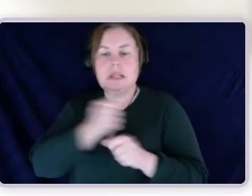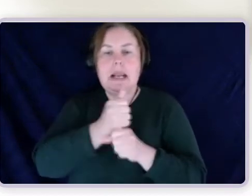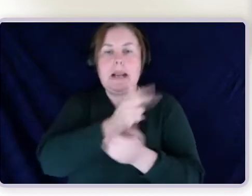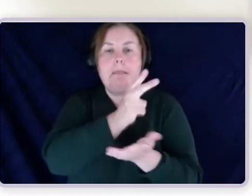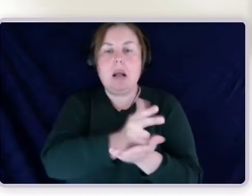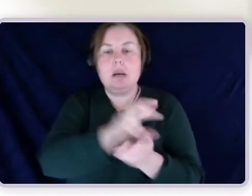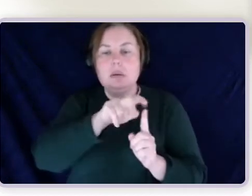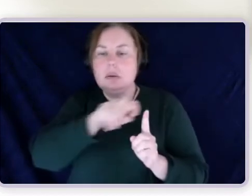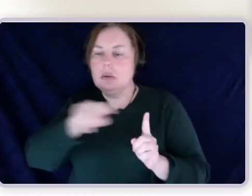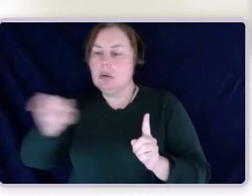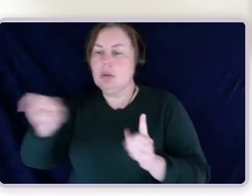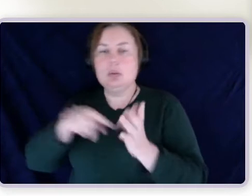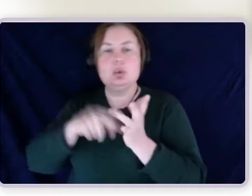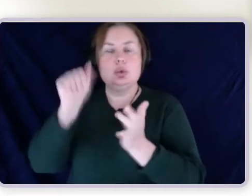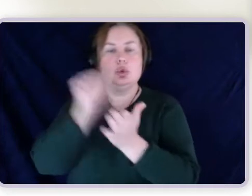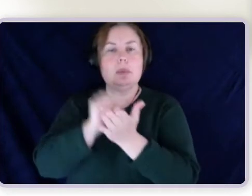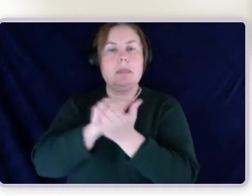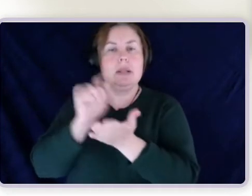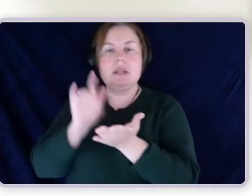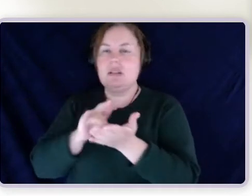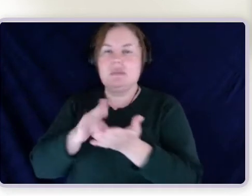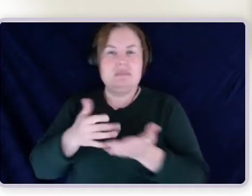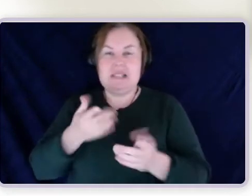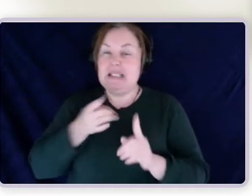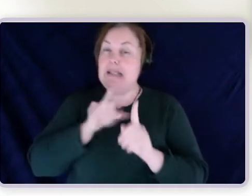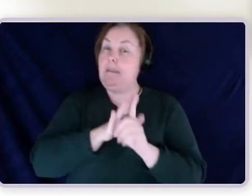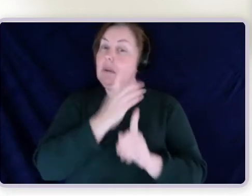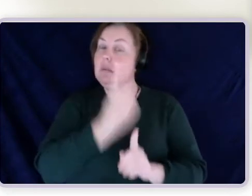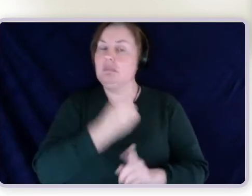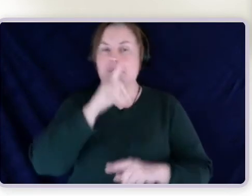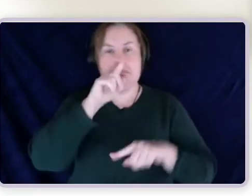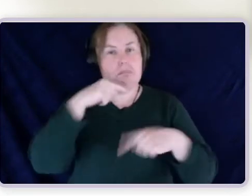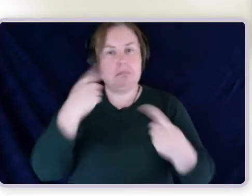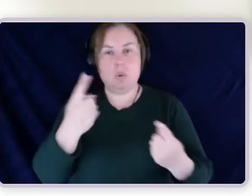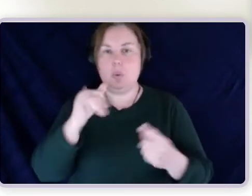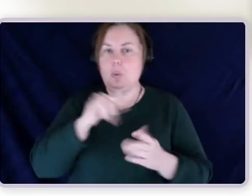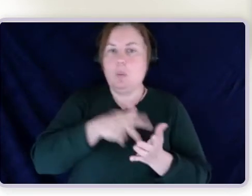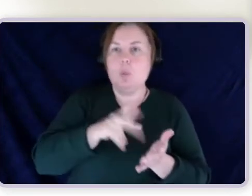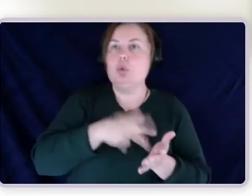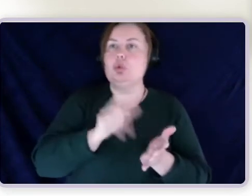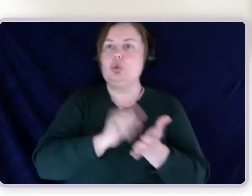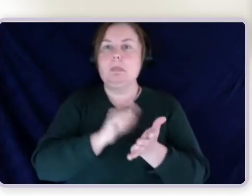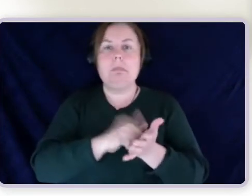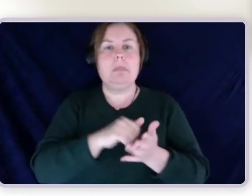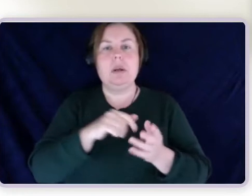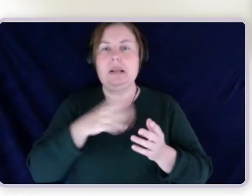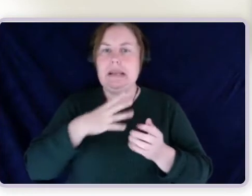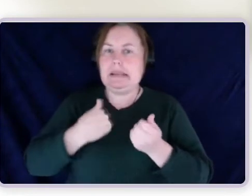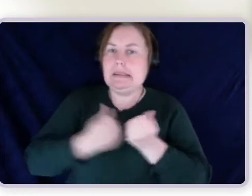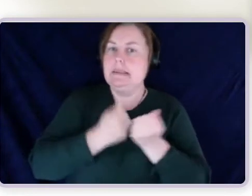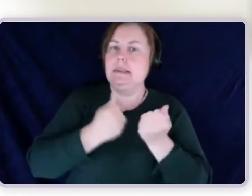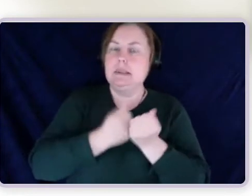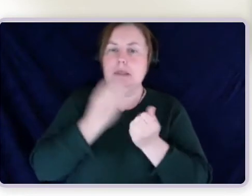without assistance, stand up from a sitting position without assistance, and they must require assistance to use public